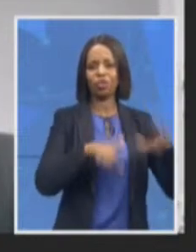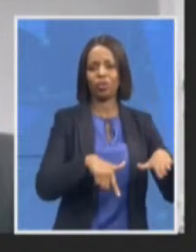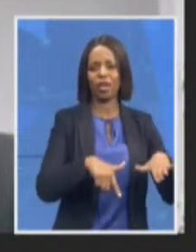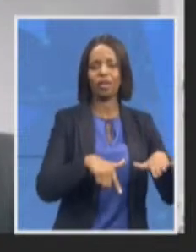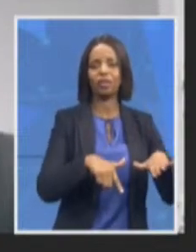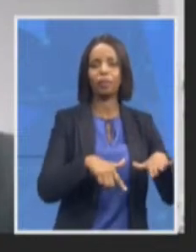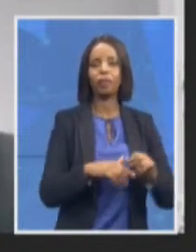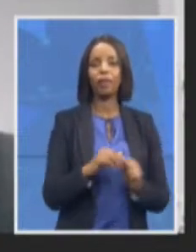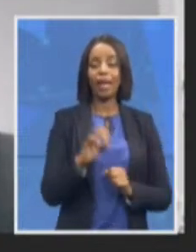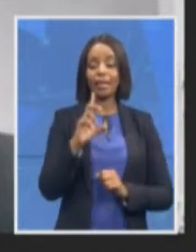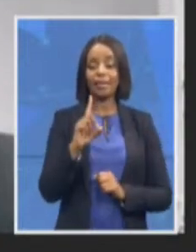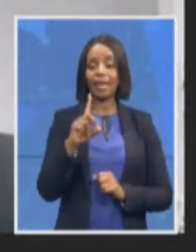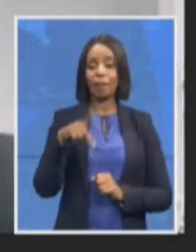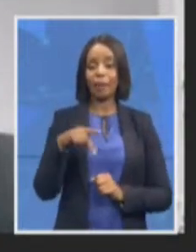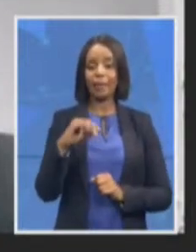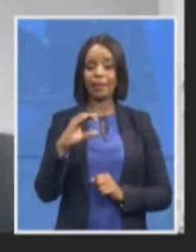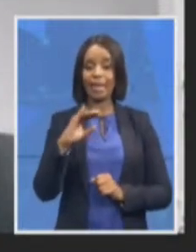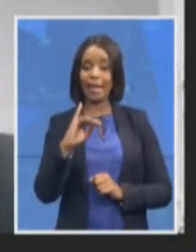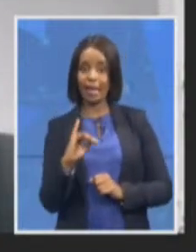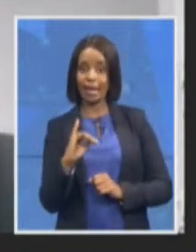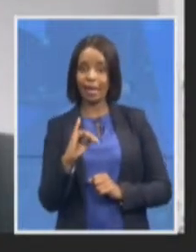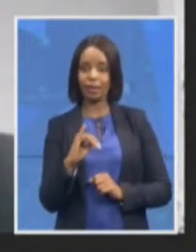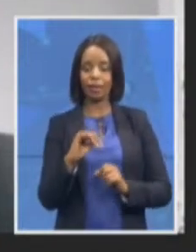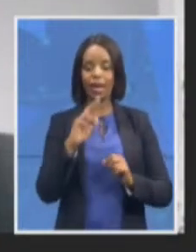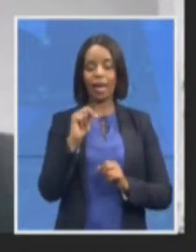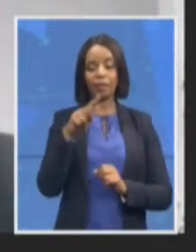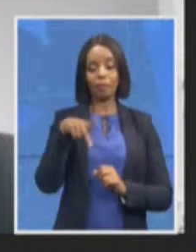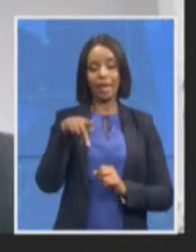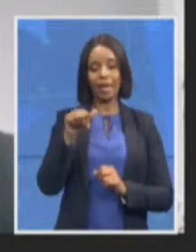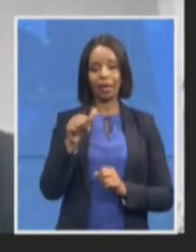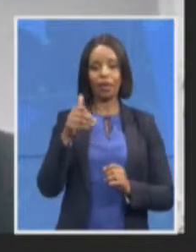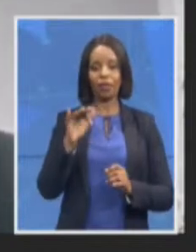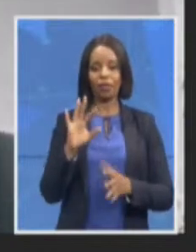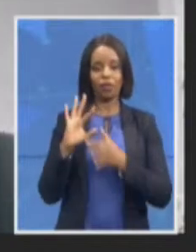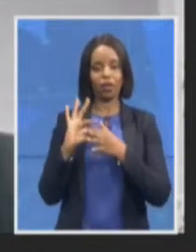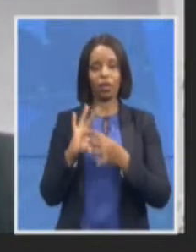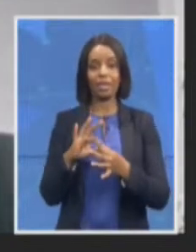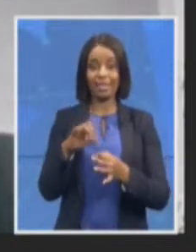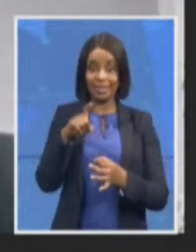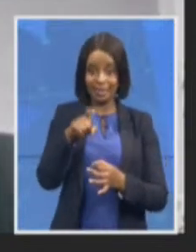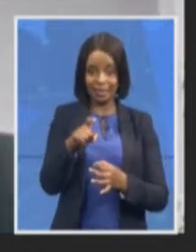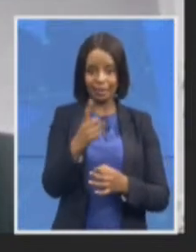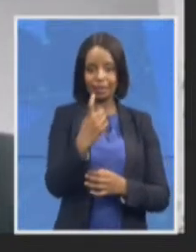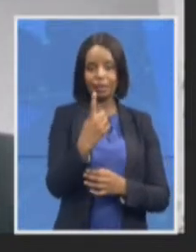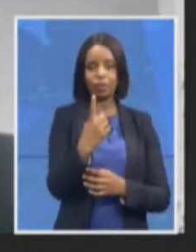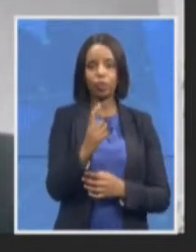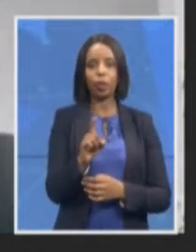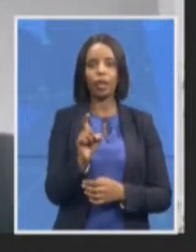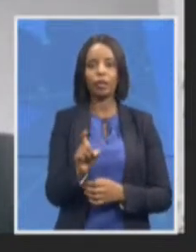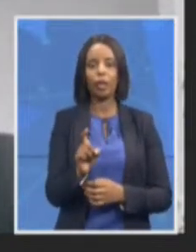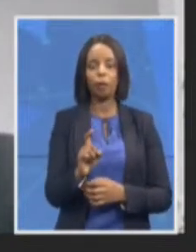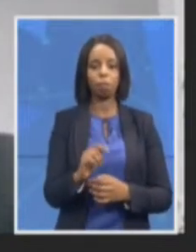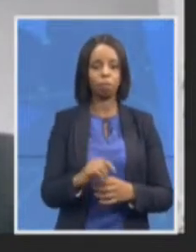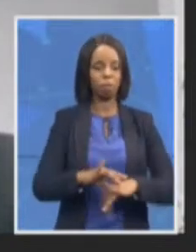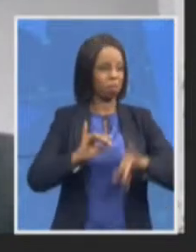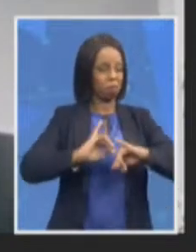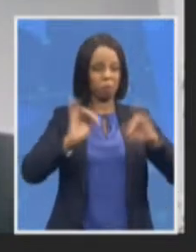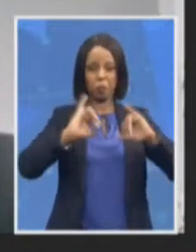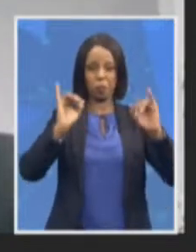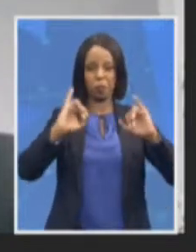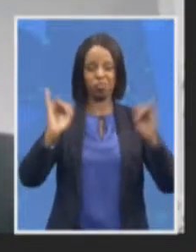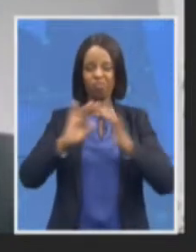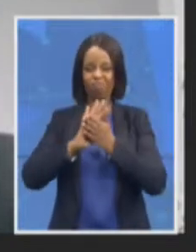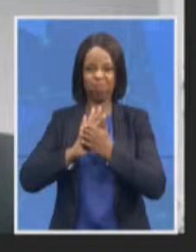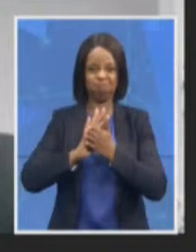this has been one of the probably the most devastating attacks on our constitutional democracy and